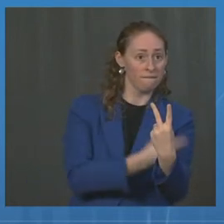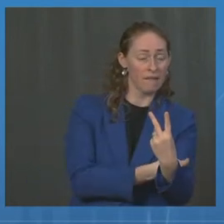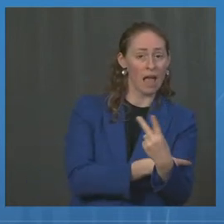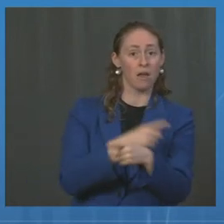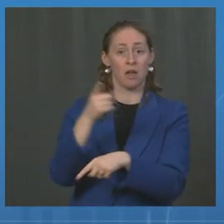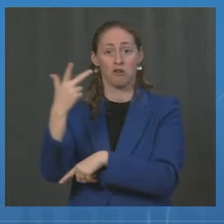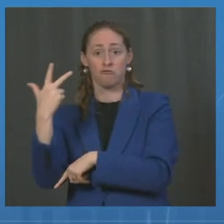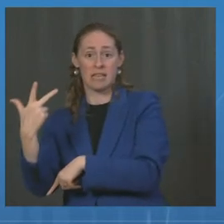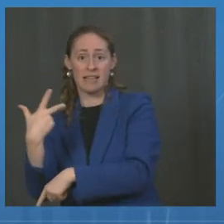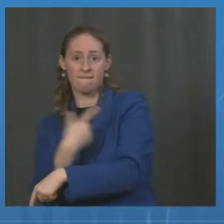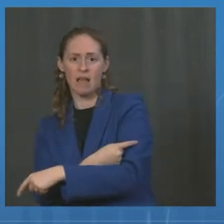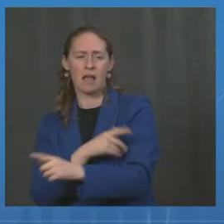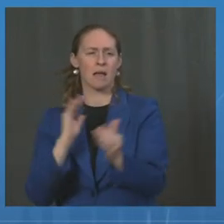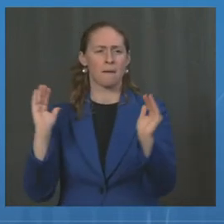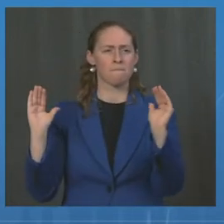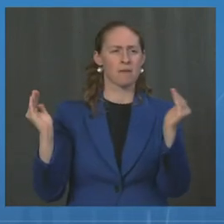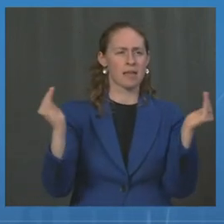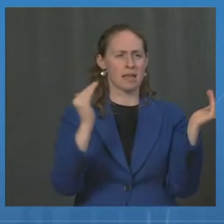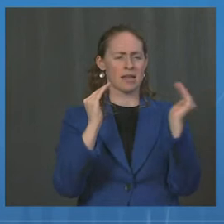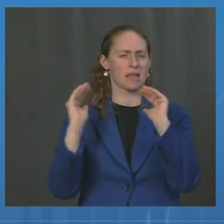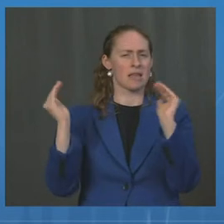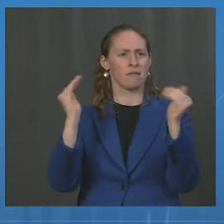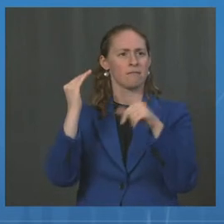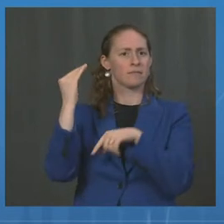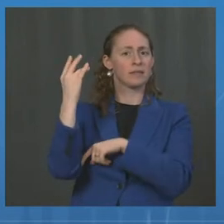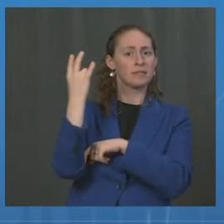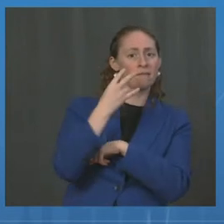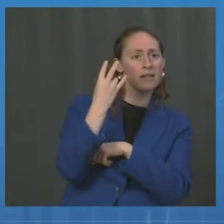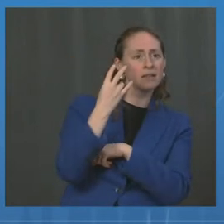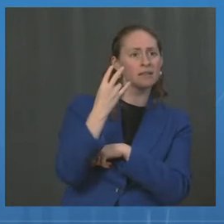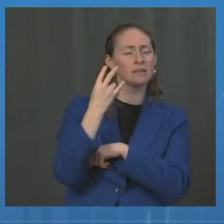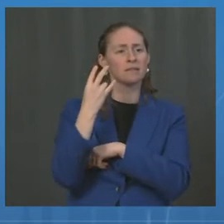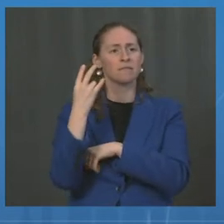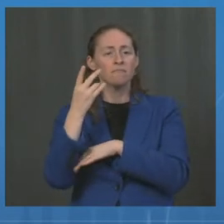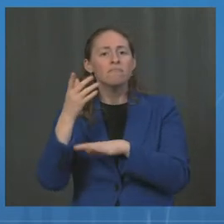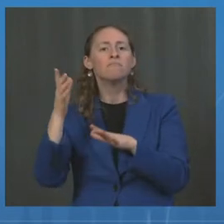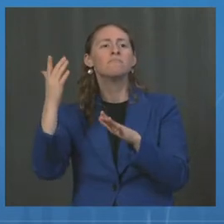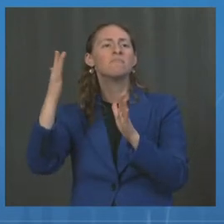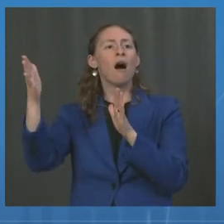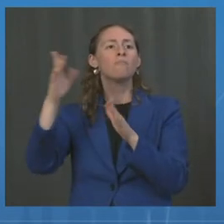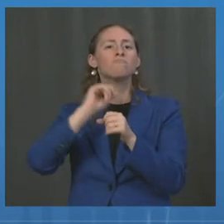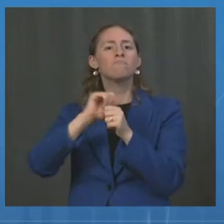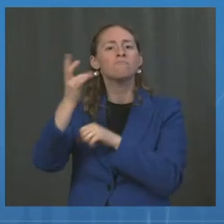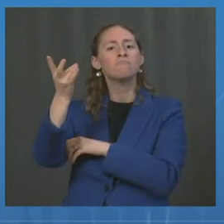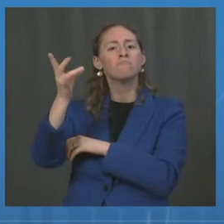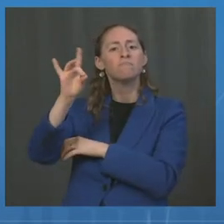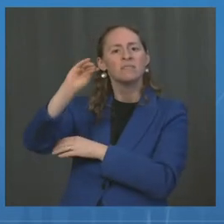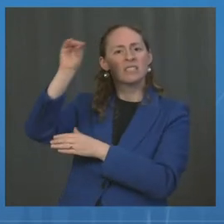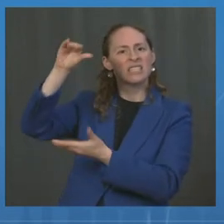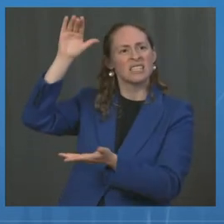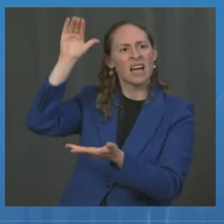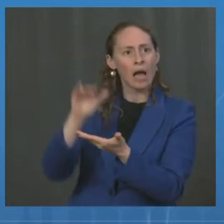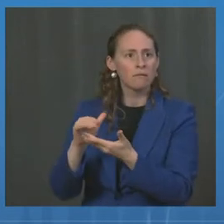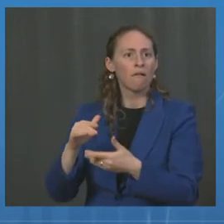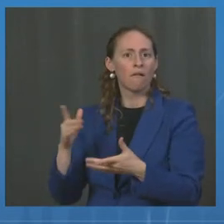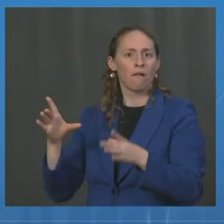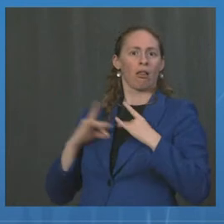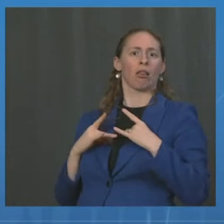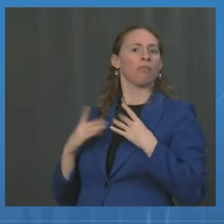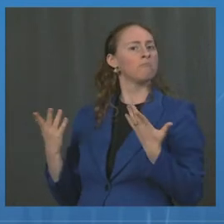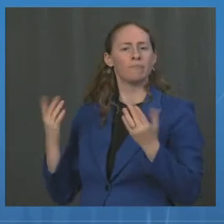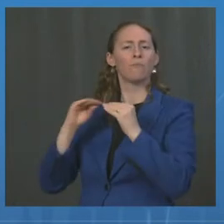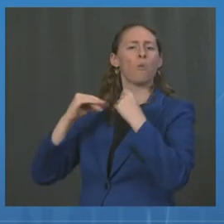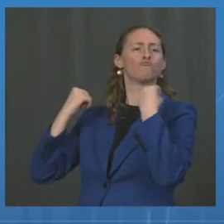after seven to 13 days, up to 68% reduction in the risk of infection. And after 14 to